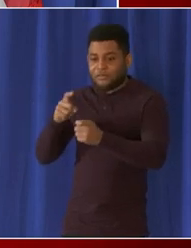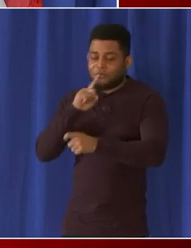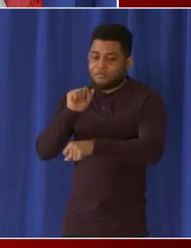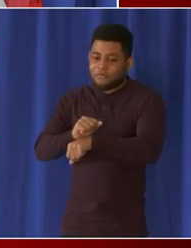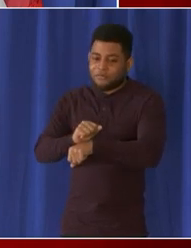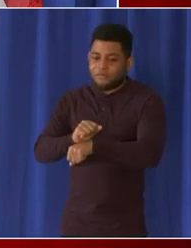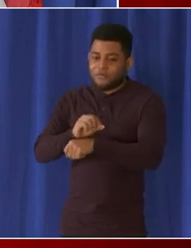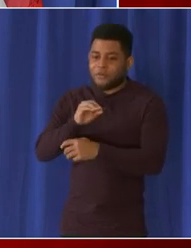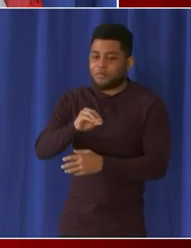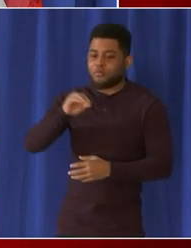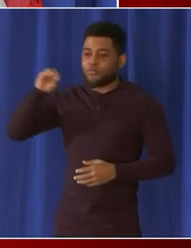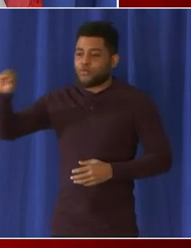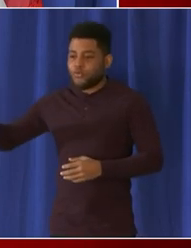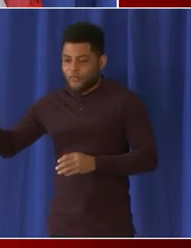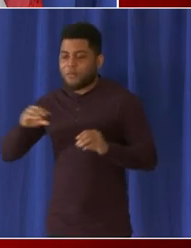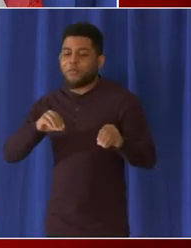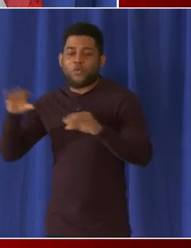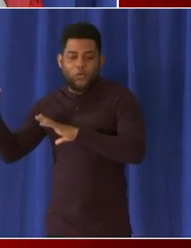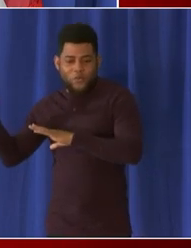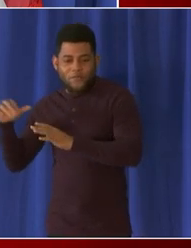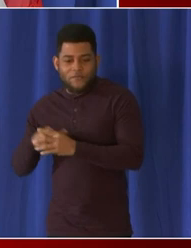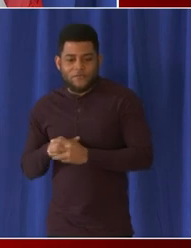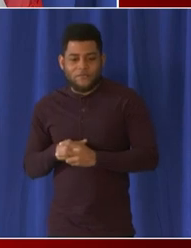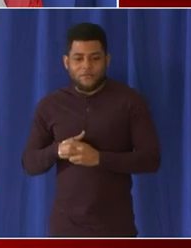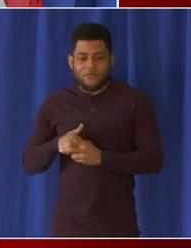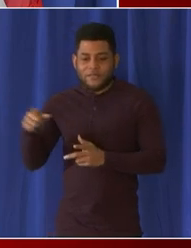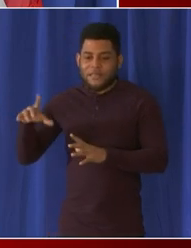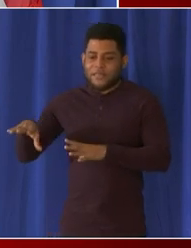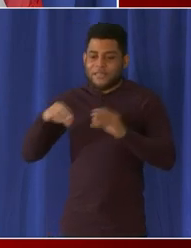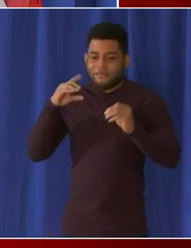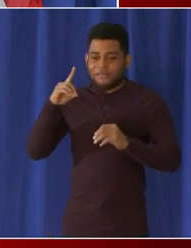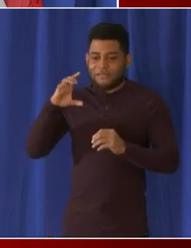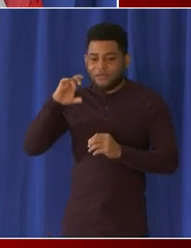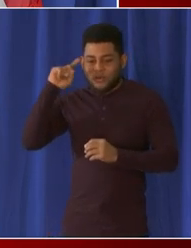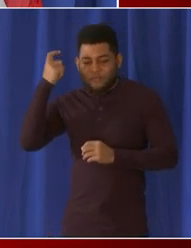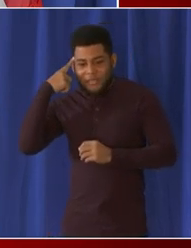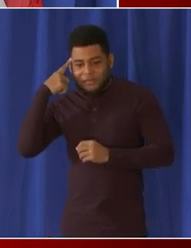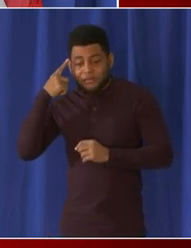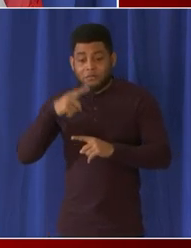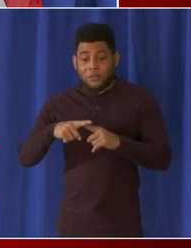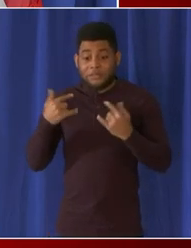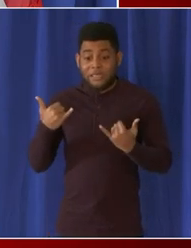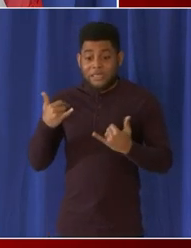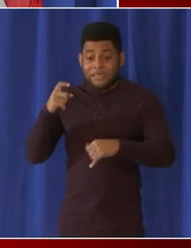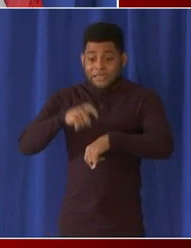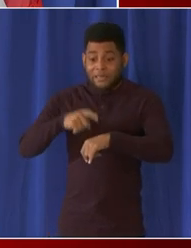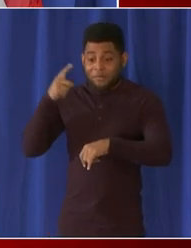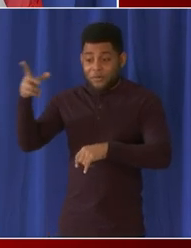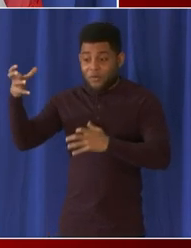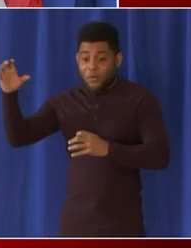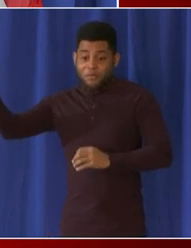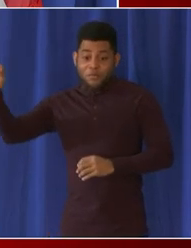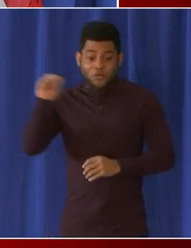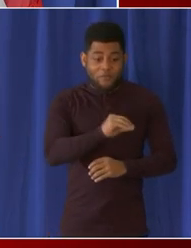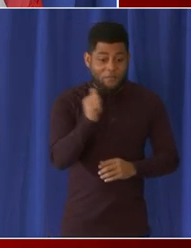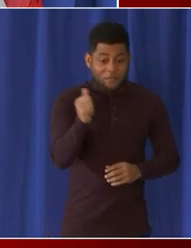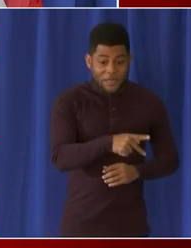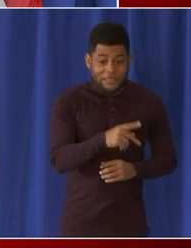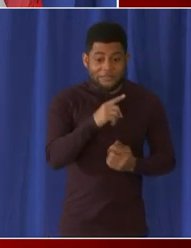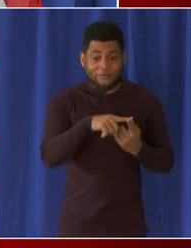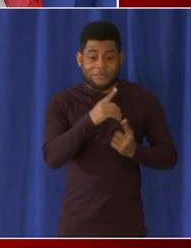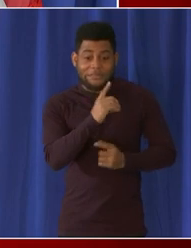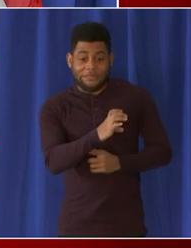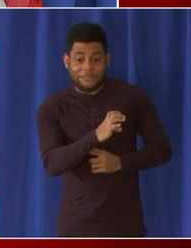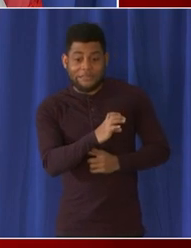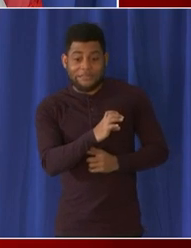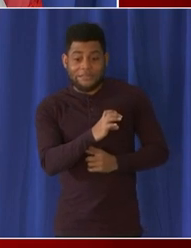i left government in the first place and we're just thrilled that he's interested in coming back to the right coast uh and to